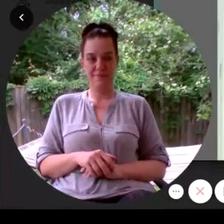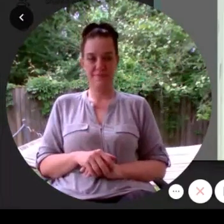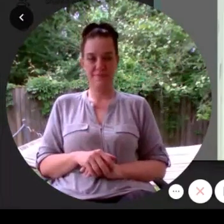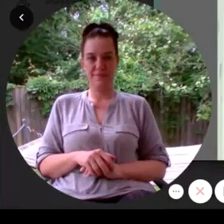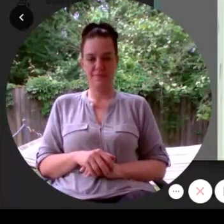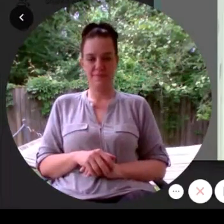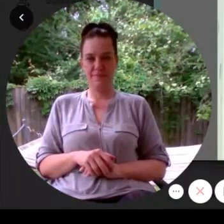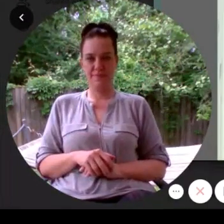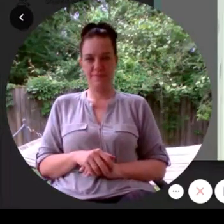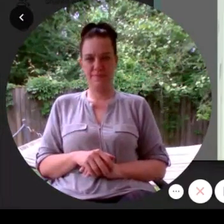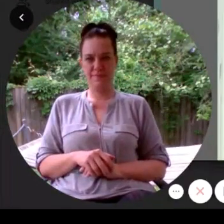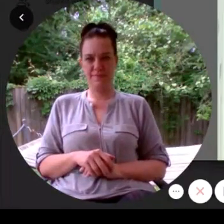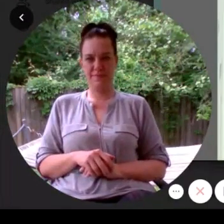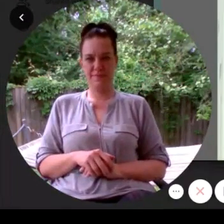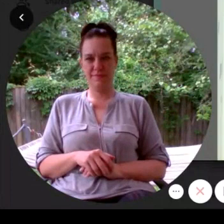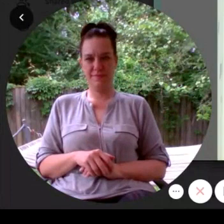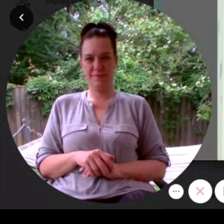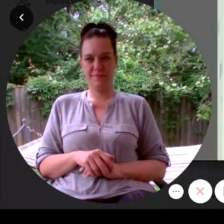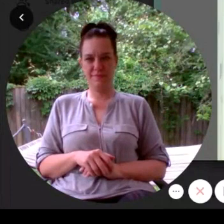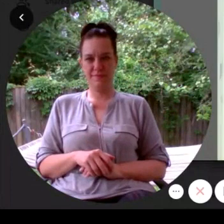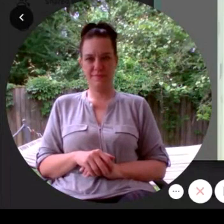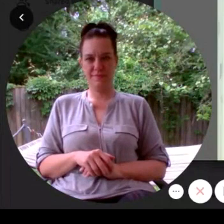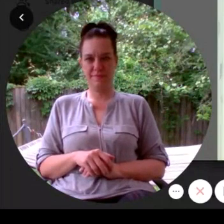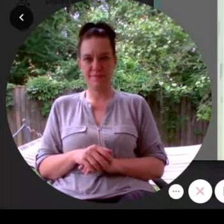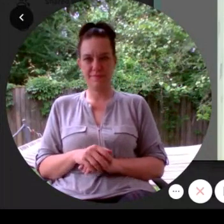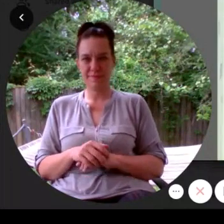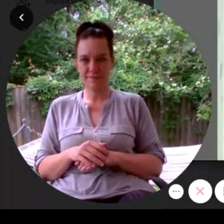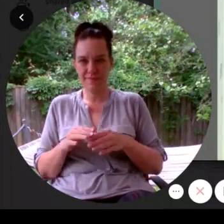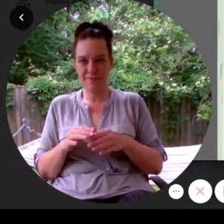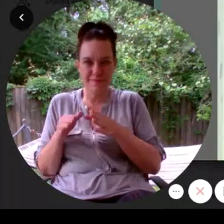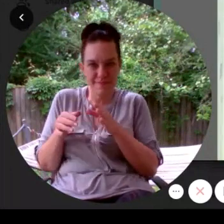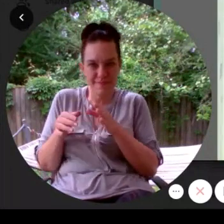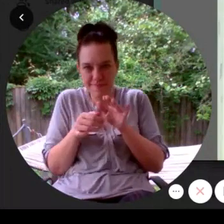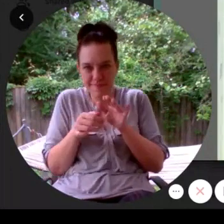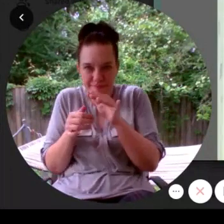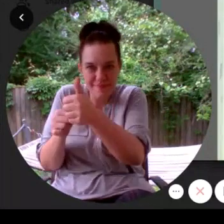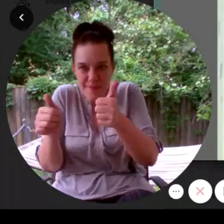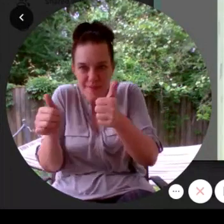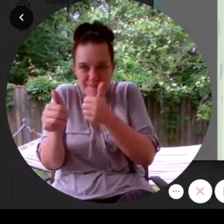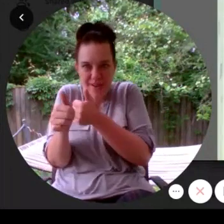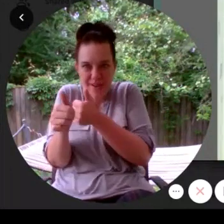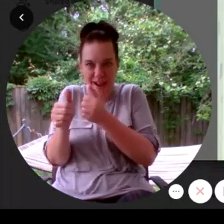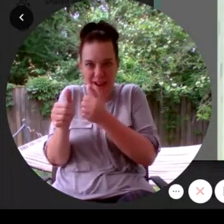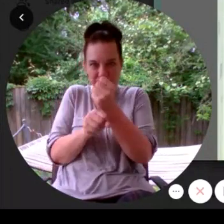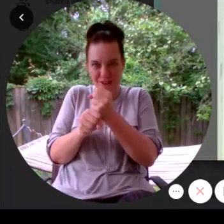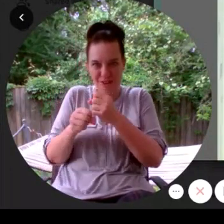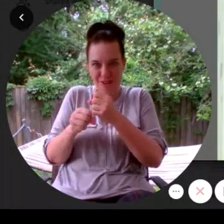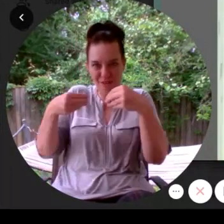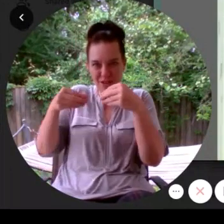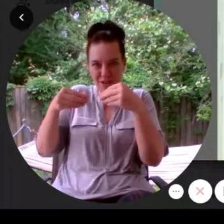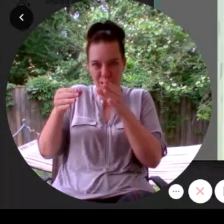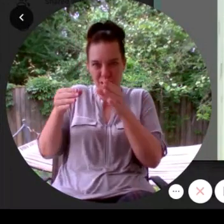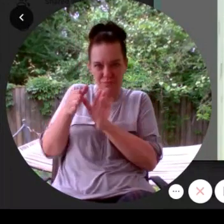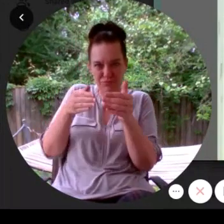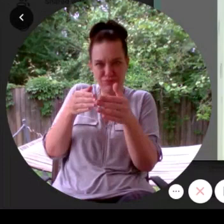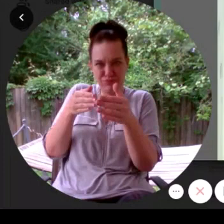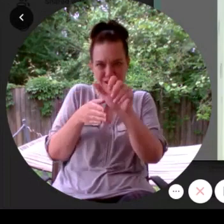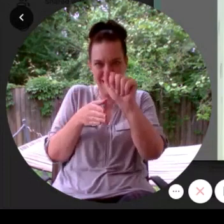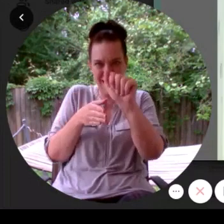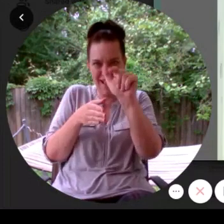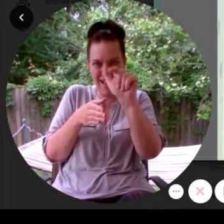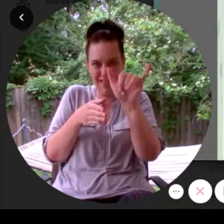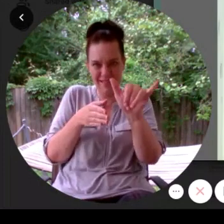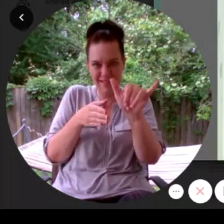They slipped behind the coffee shop, turned down an alley, and nearly made it